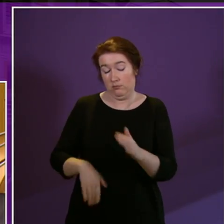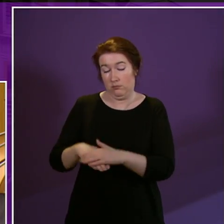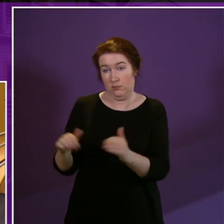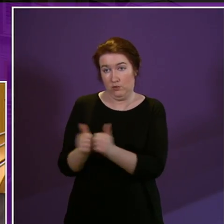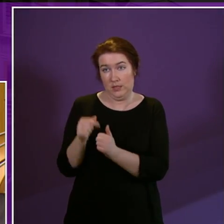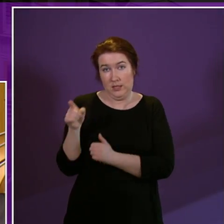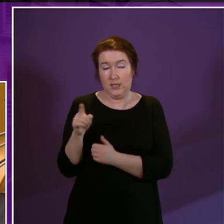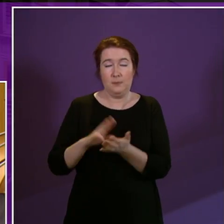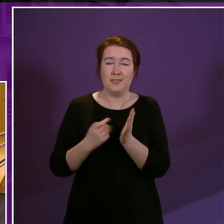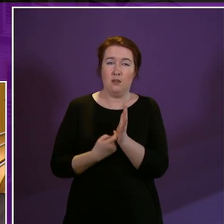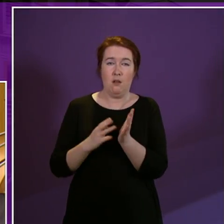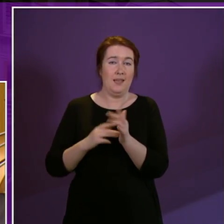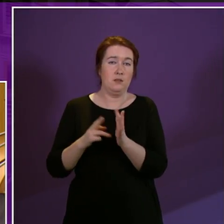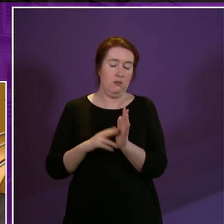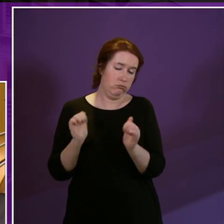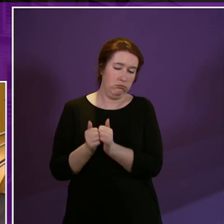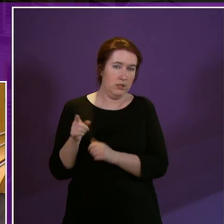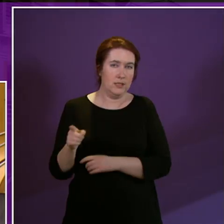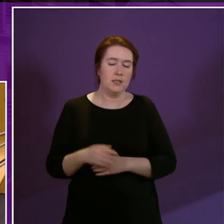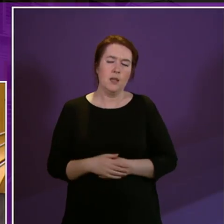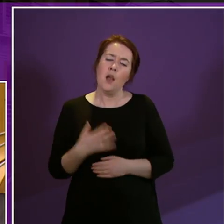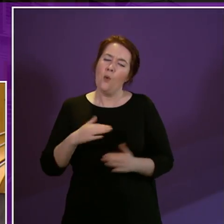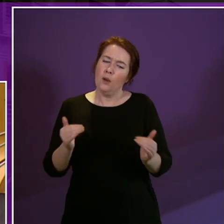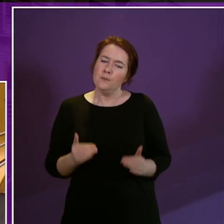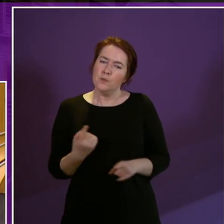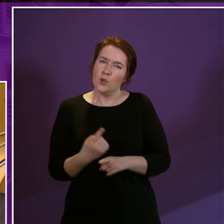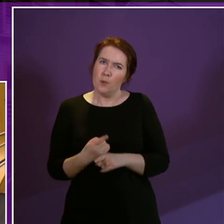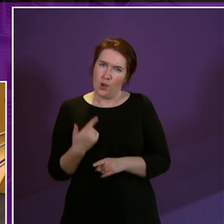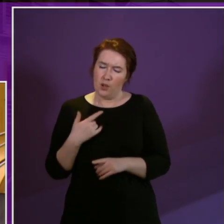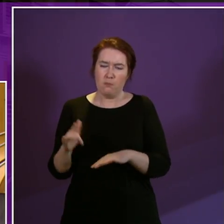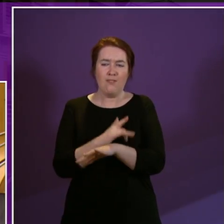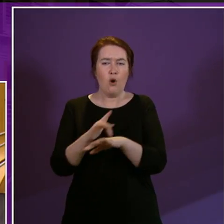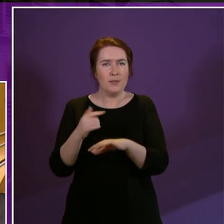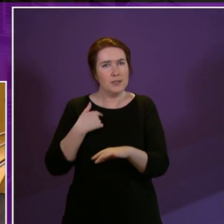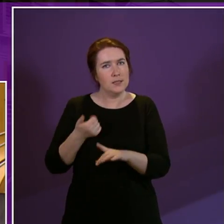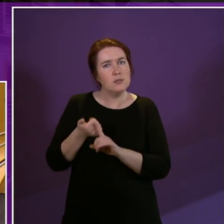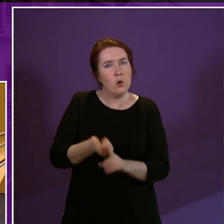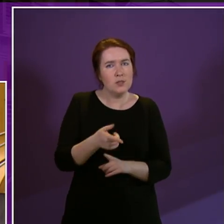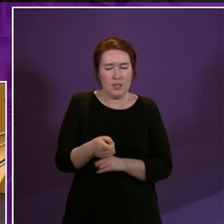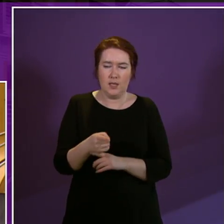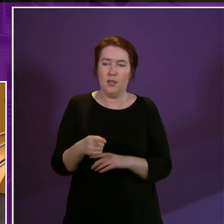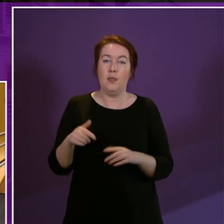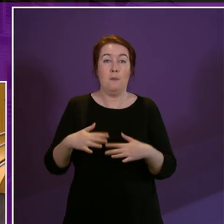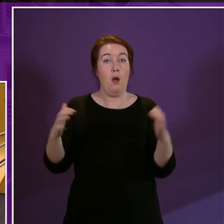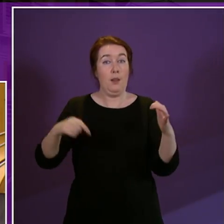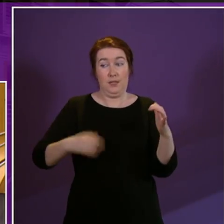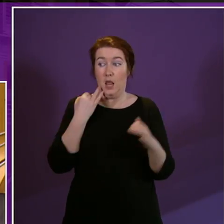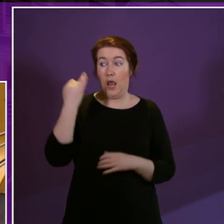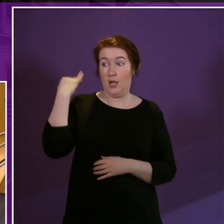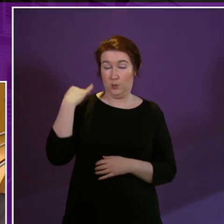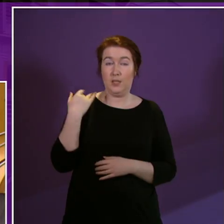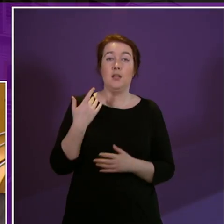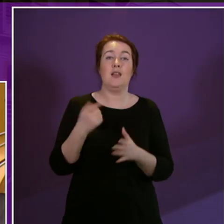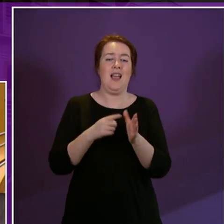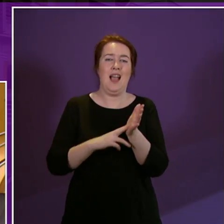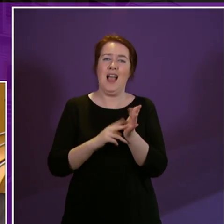with you Mr Mason on that. I wanted to go into a performance that I sponsored in the parliament just last week and a number Annie Wells